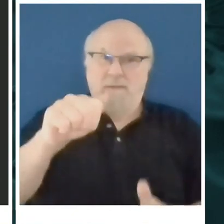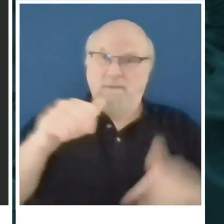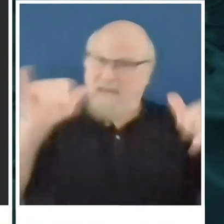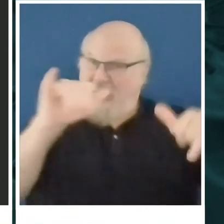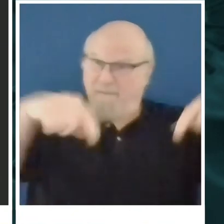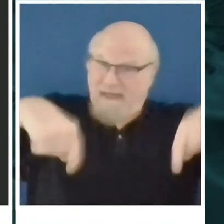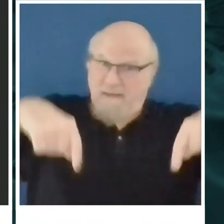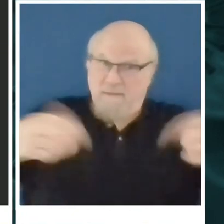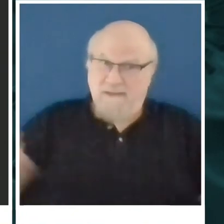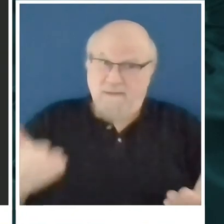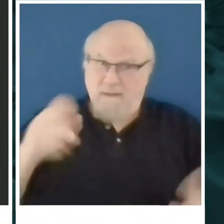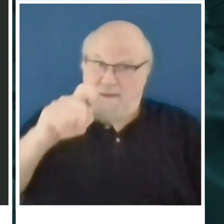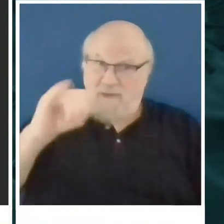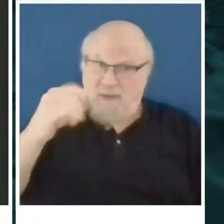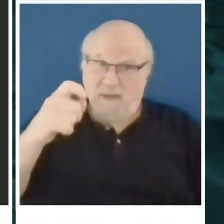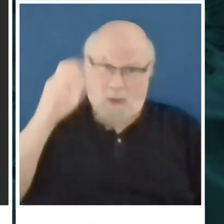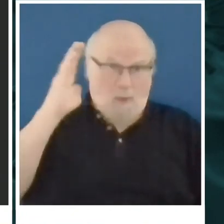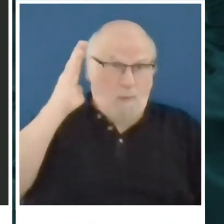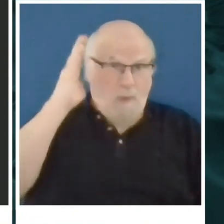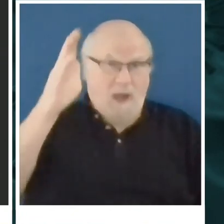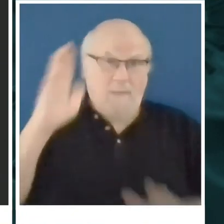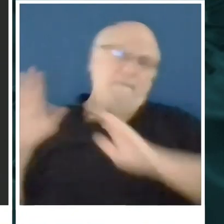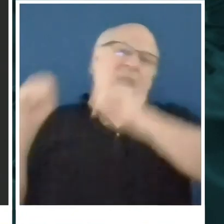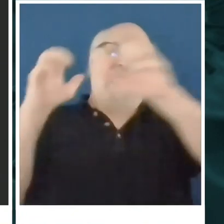that we're going to go right back to where we were?